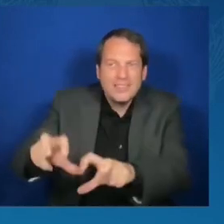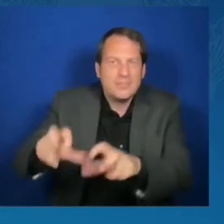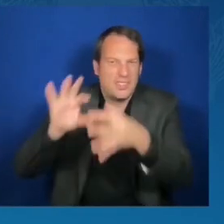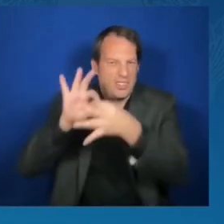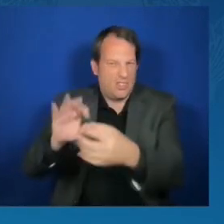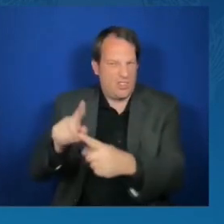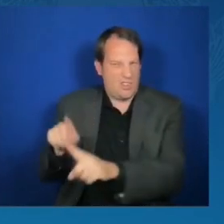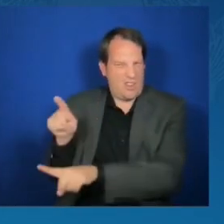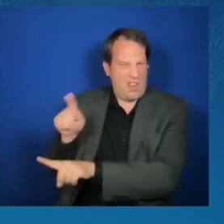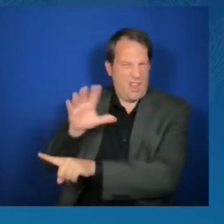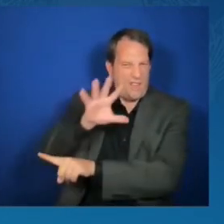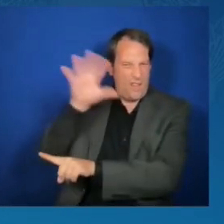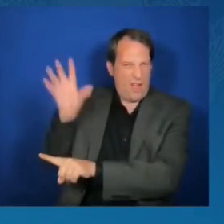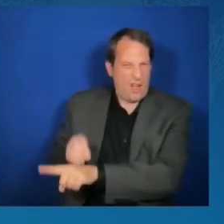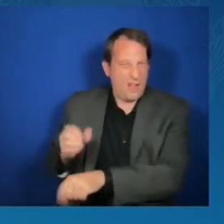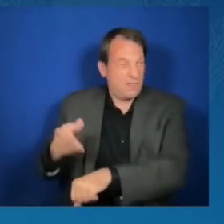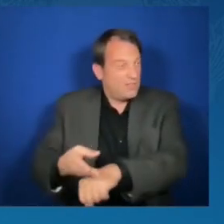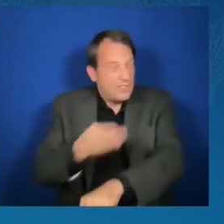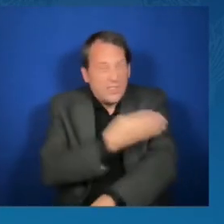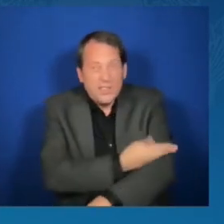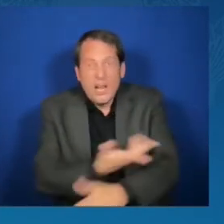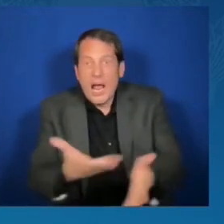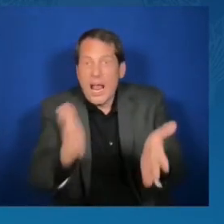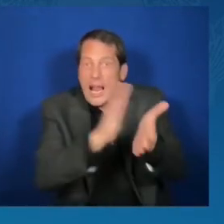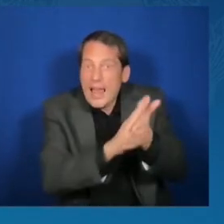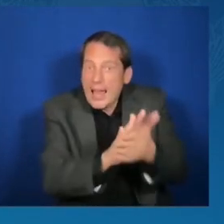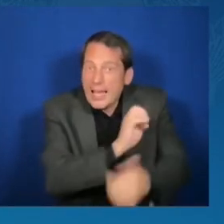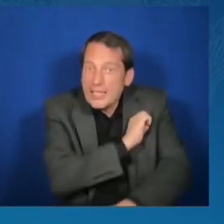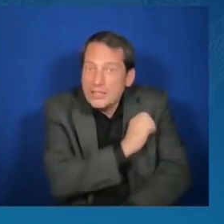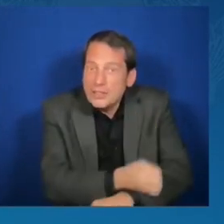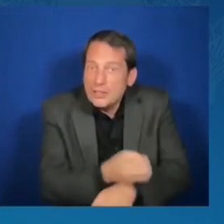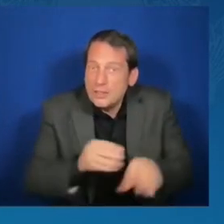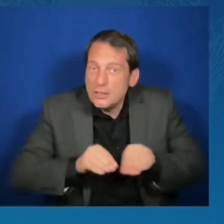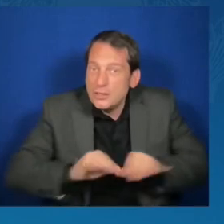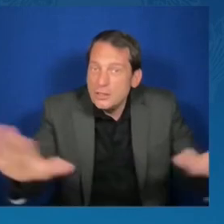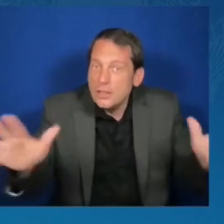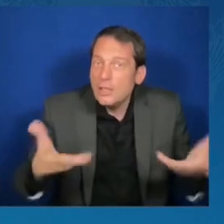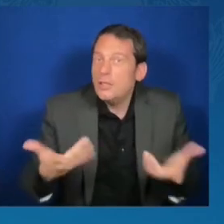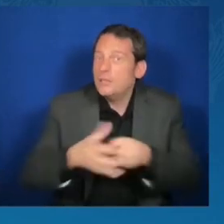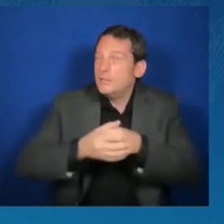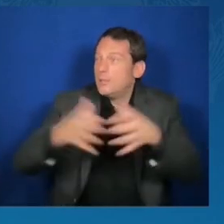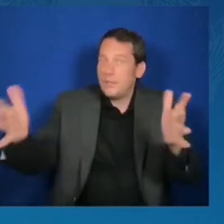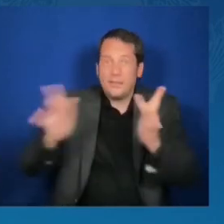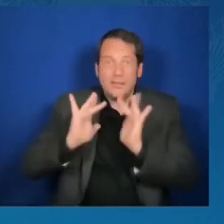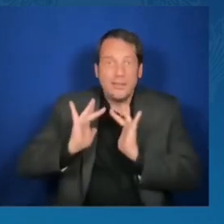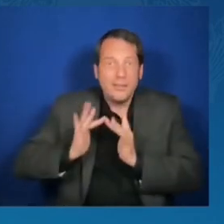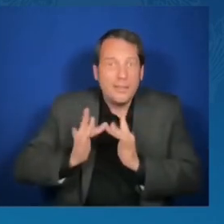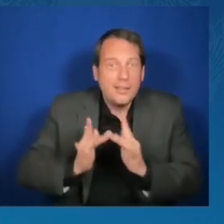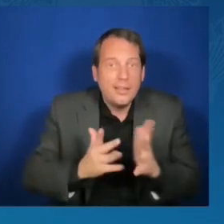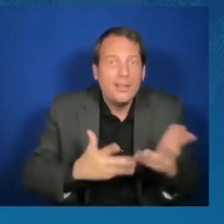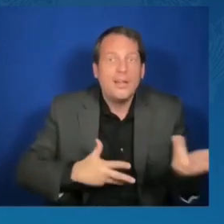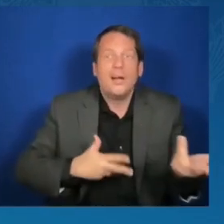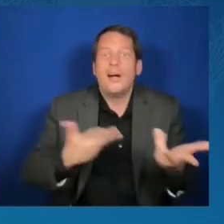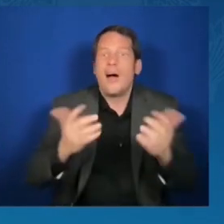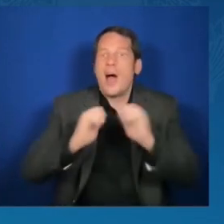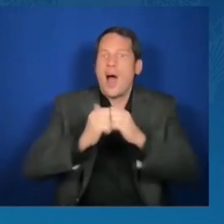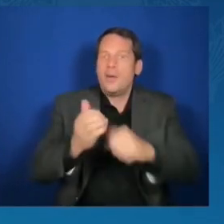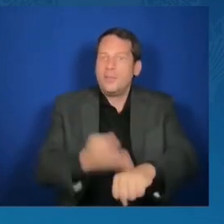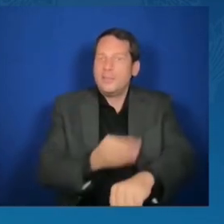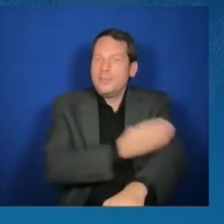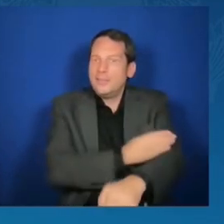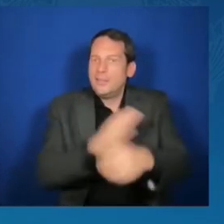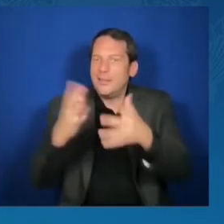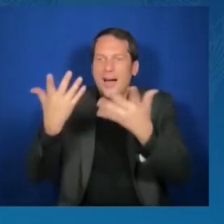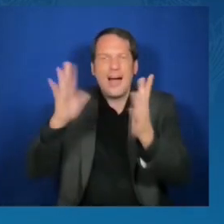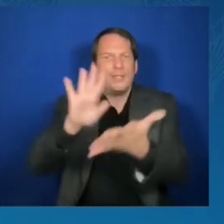through educational exchanges like the Young Africa Leaders Initiative and International Visitor Leadership Program, two of really the flagship